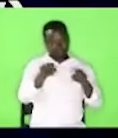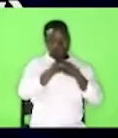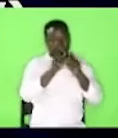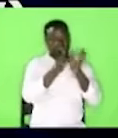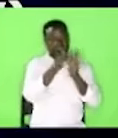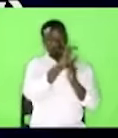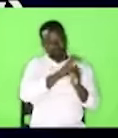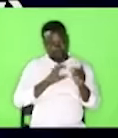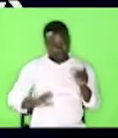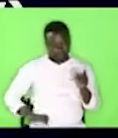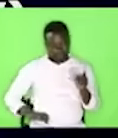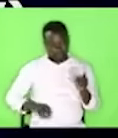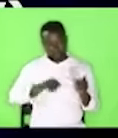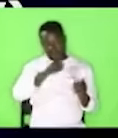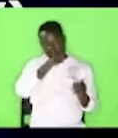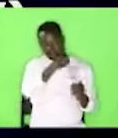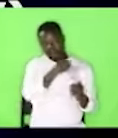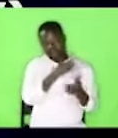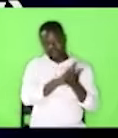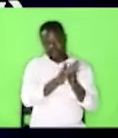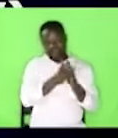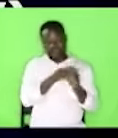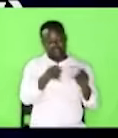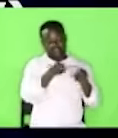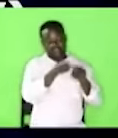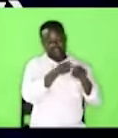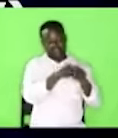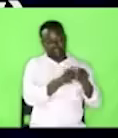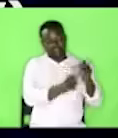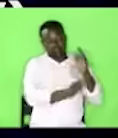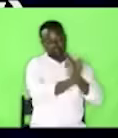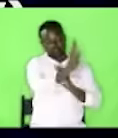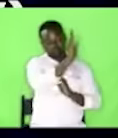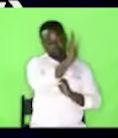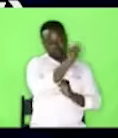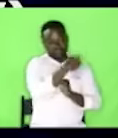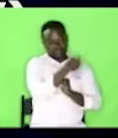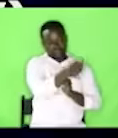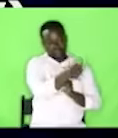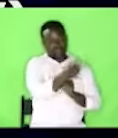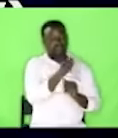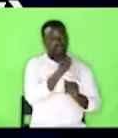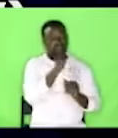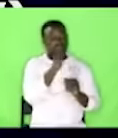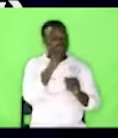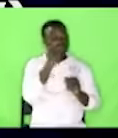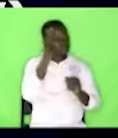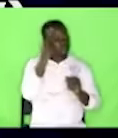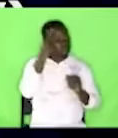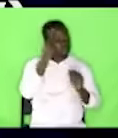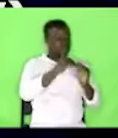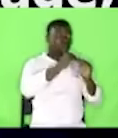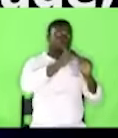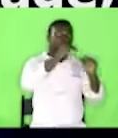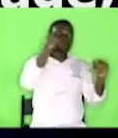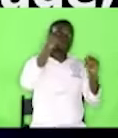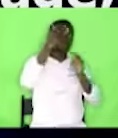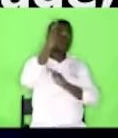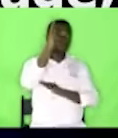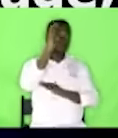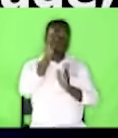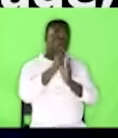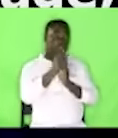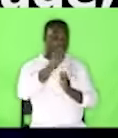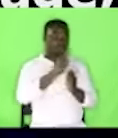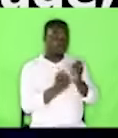who being the very nature God did not consider equality with God something to use for his